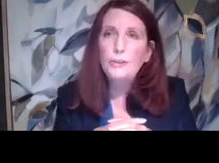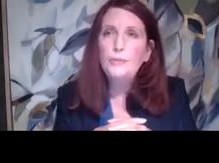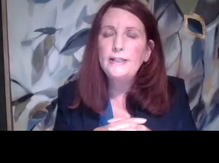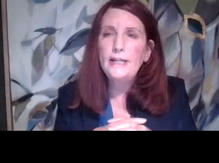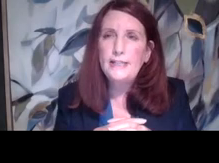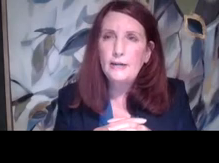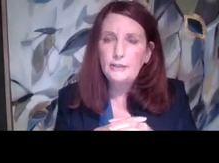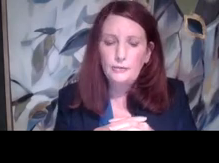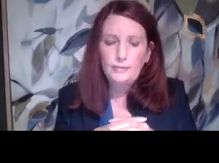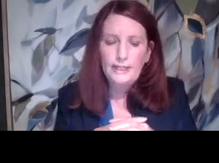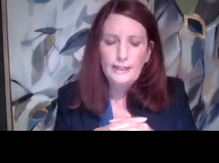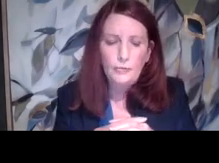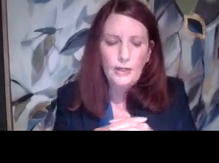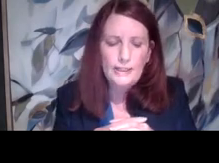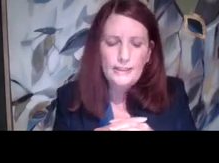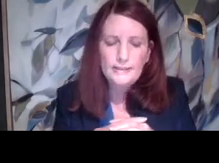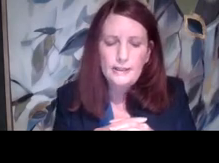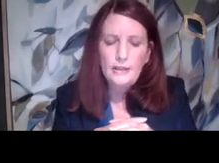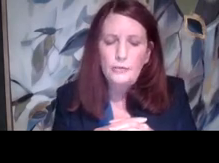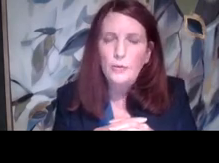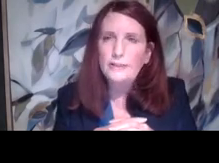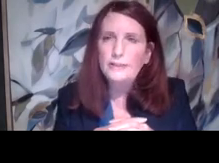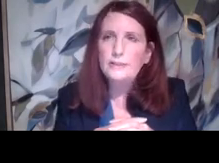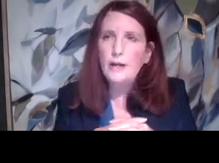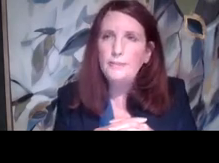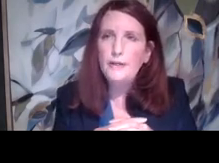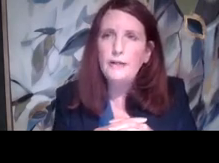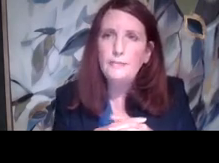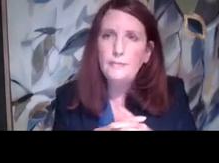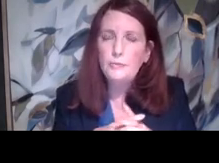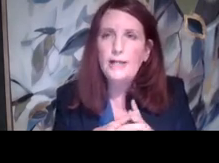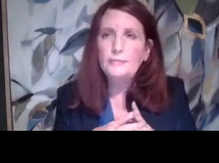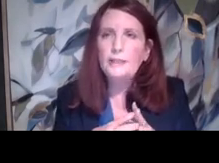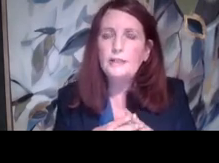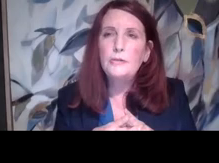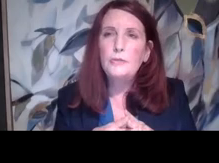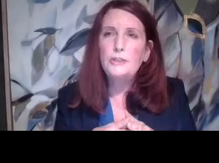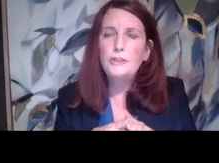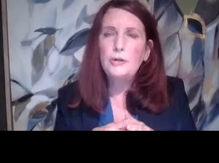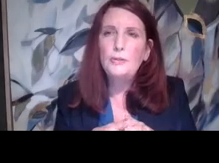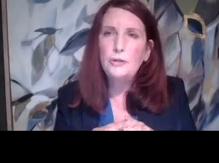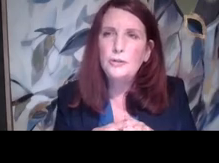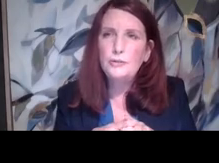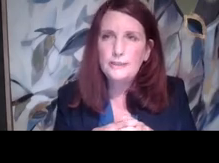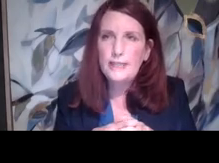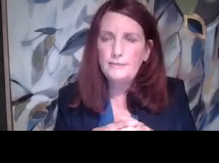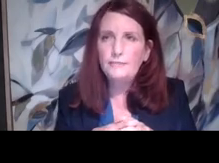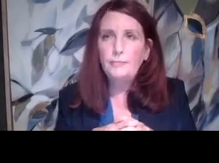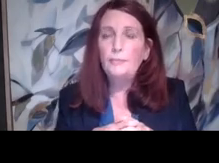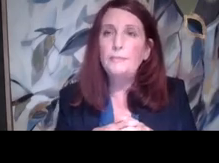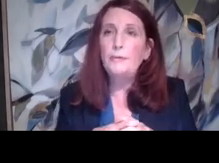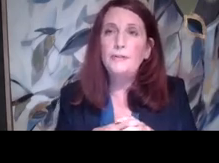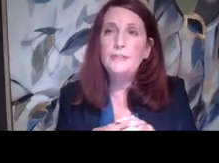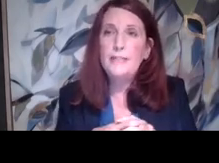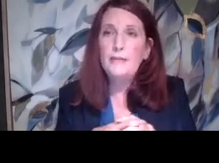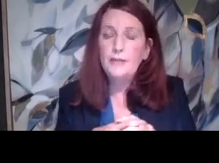we should break that down a little bit. And one is you want to stop the harassment and reach, you know, return to a safe and